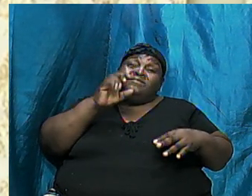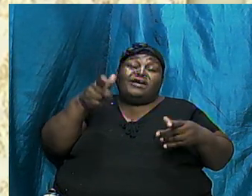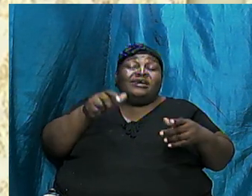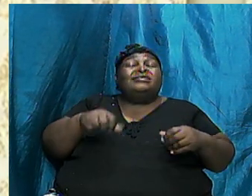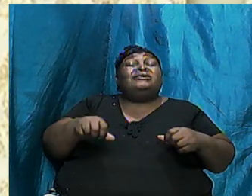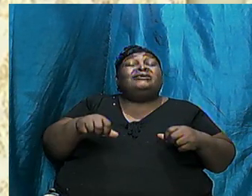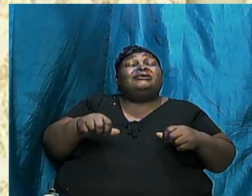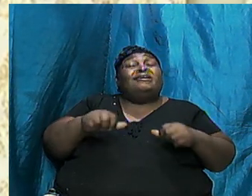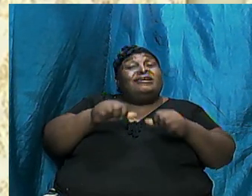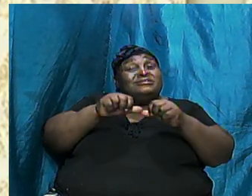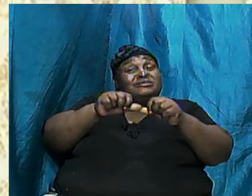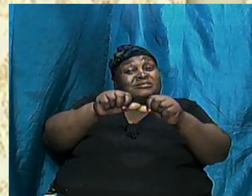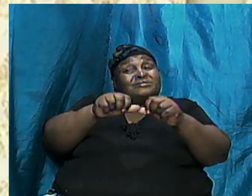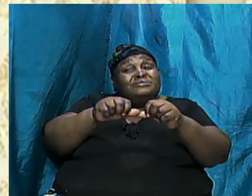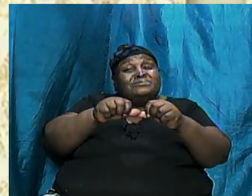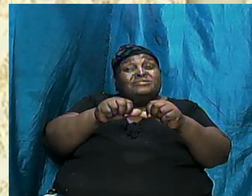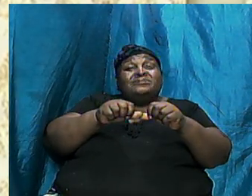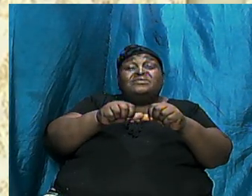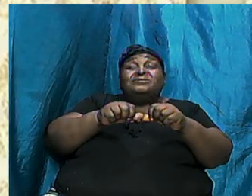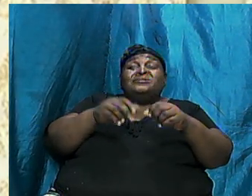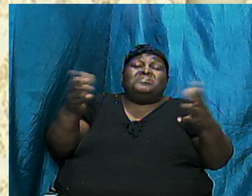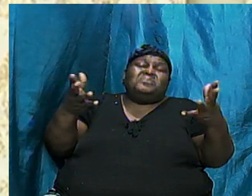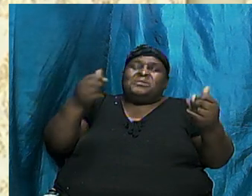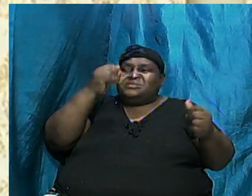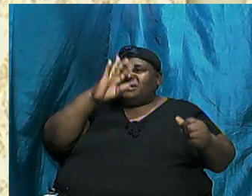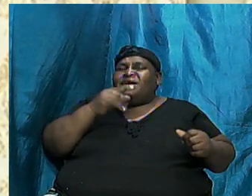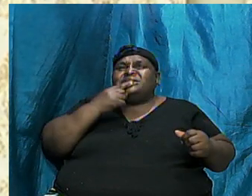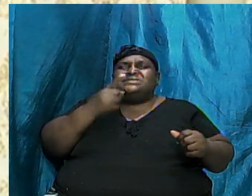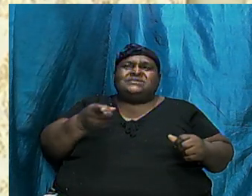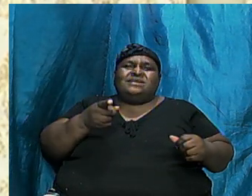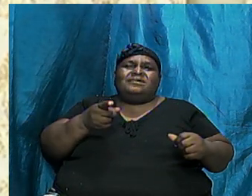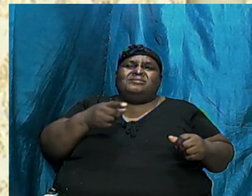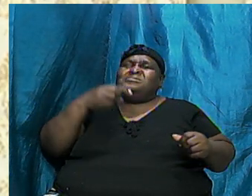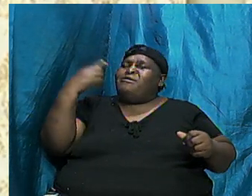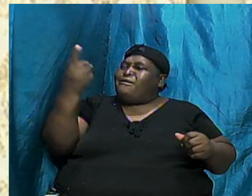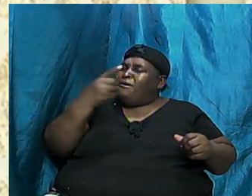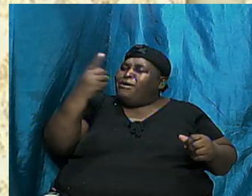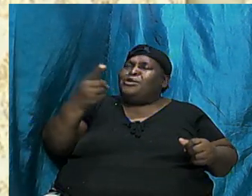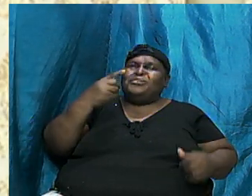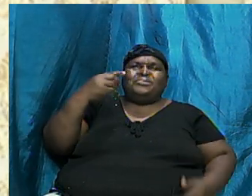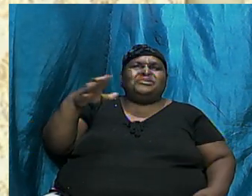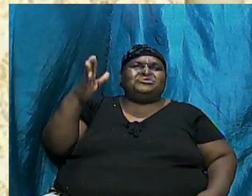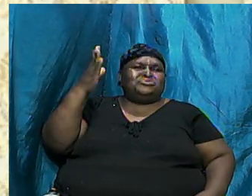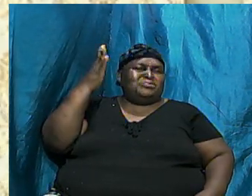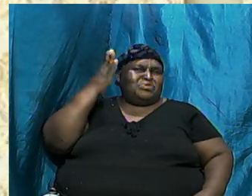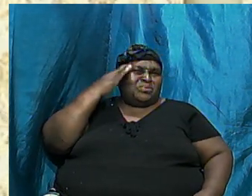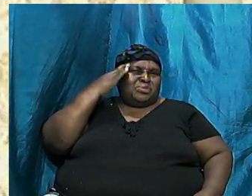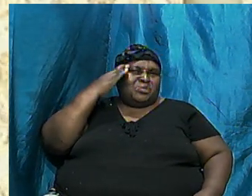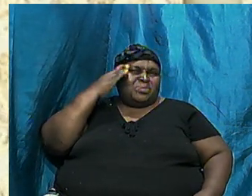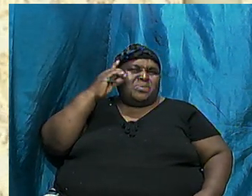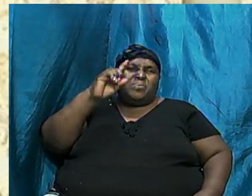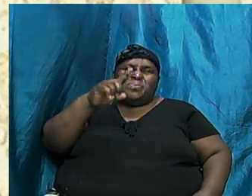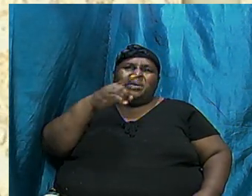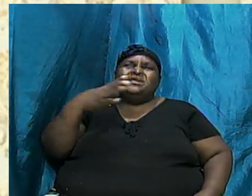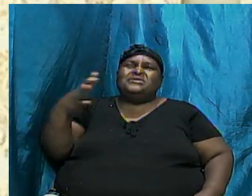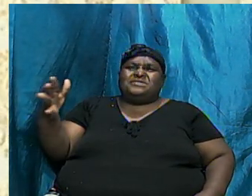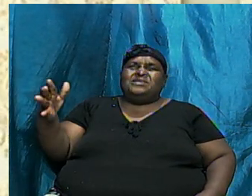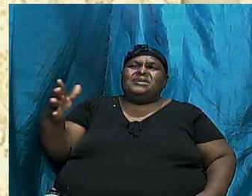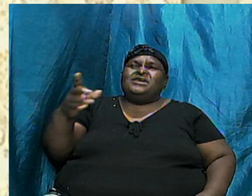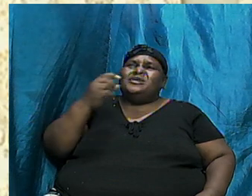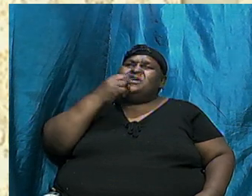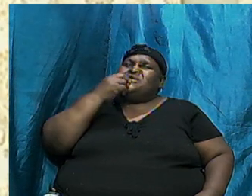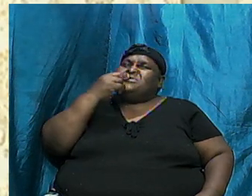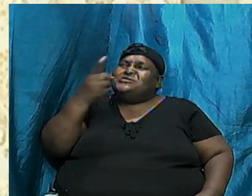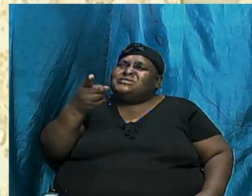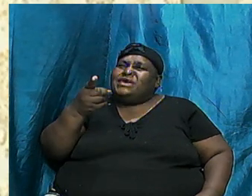what it is that God said. But you always notice, it is one thing for him to tell